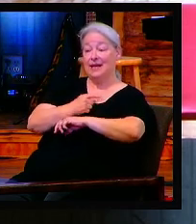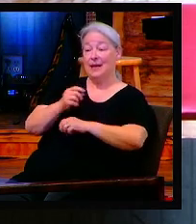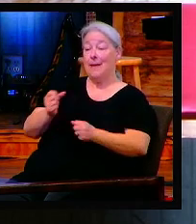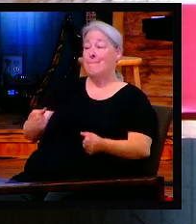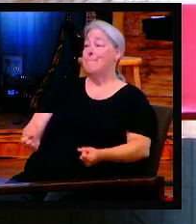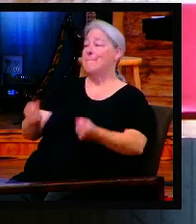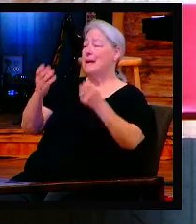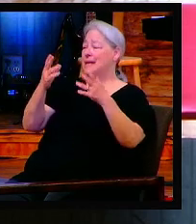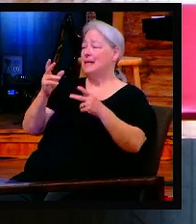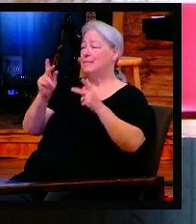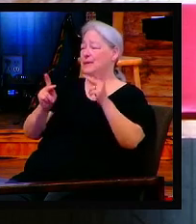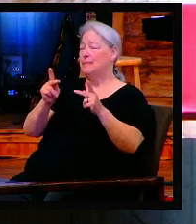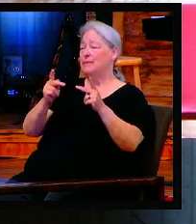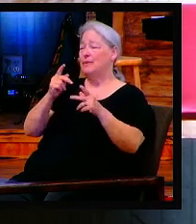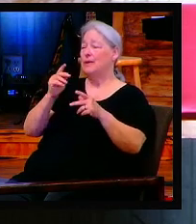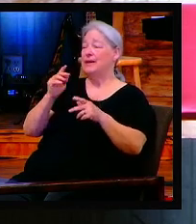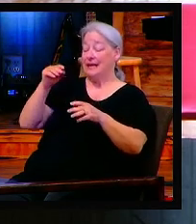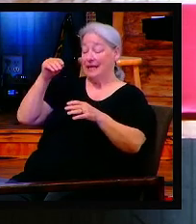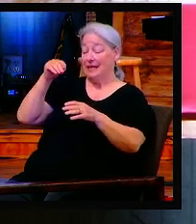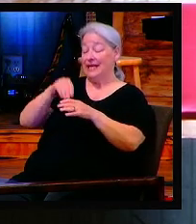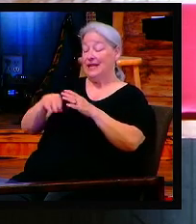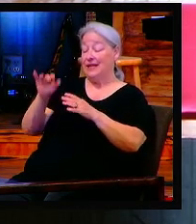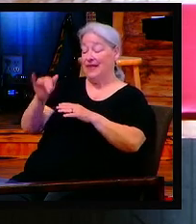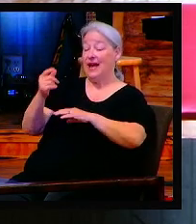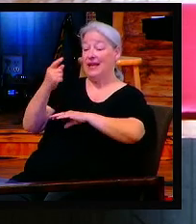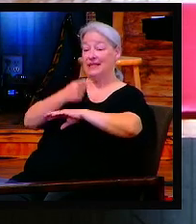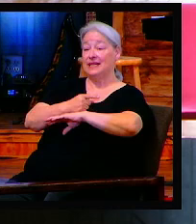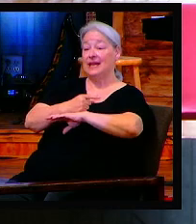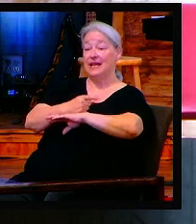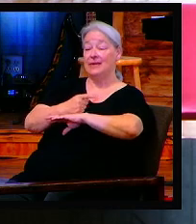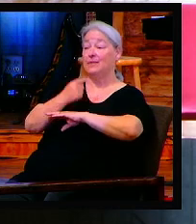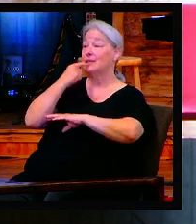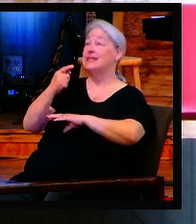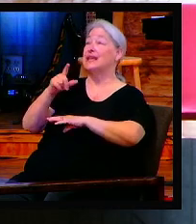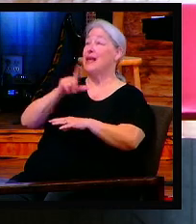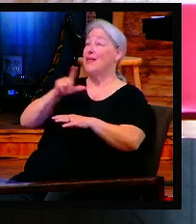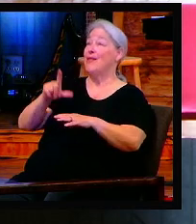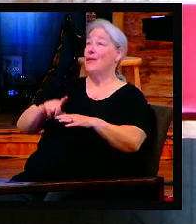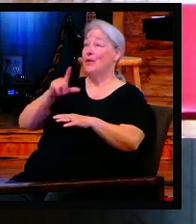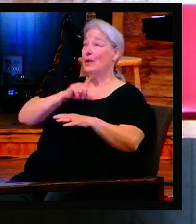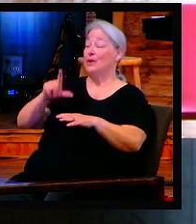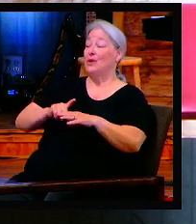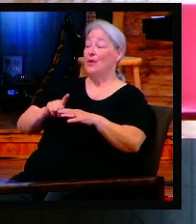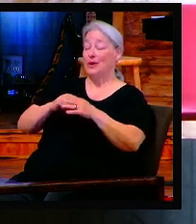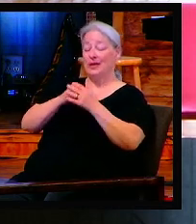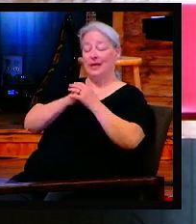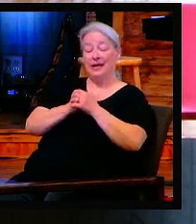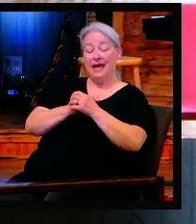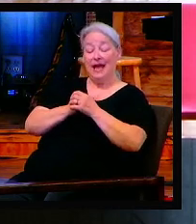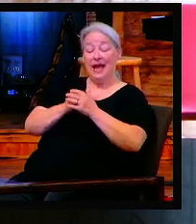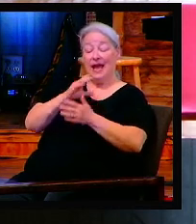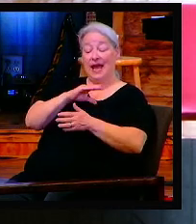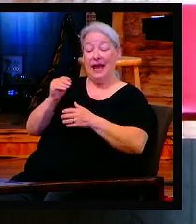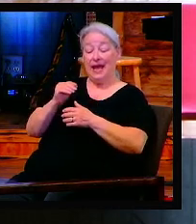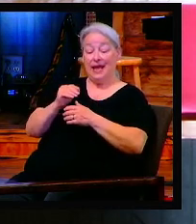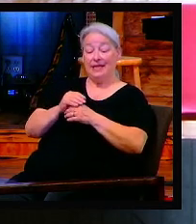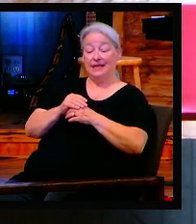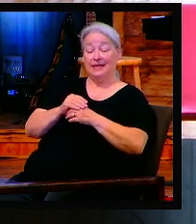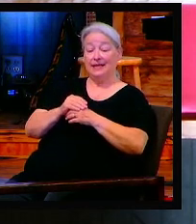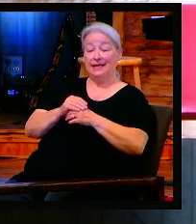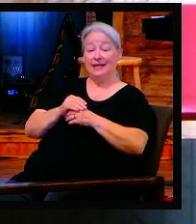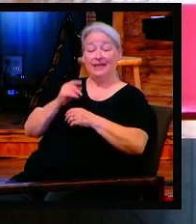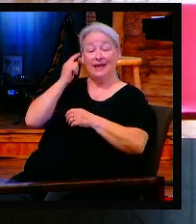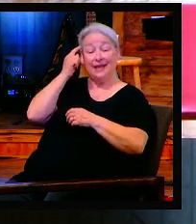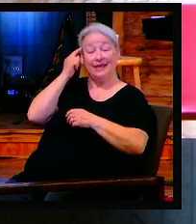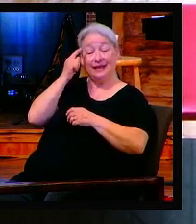said many people on that day will thank their Christians and they're not. And 1 John gives us a 10-point test if we're truly born again. It